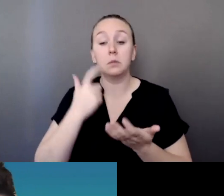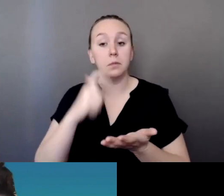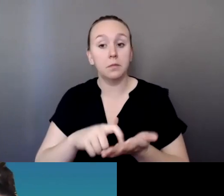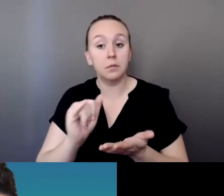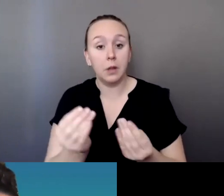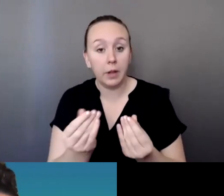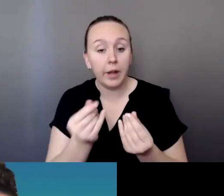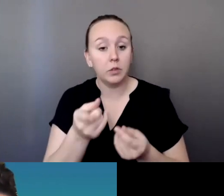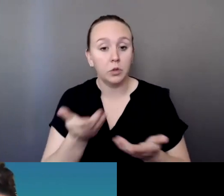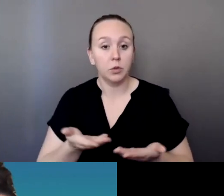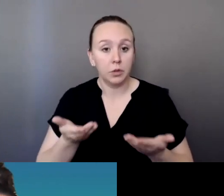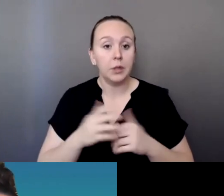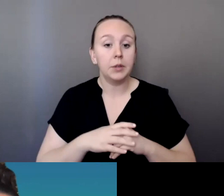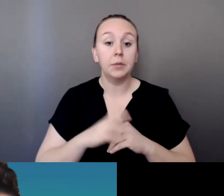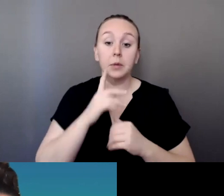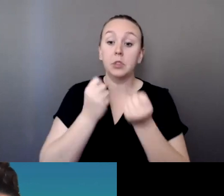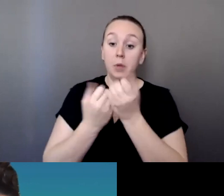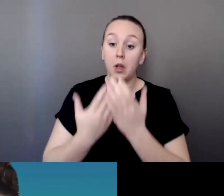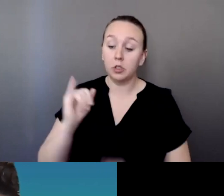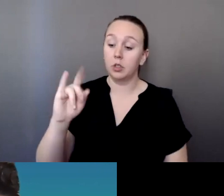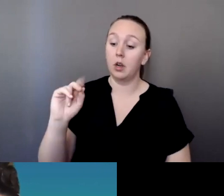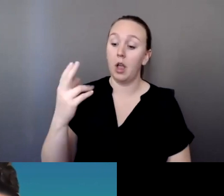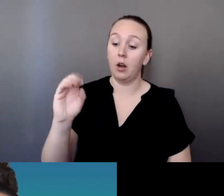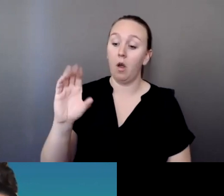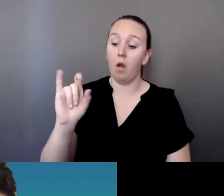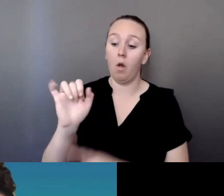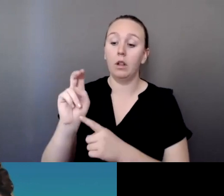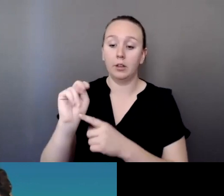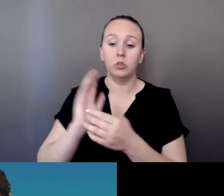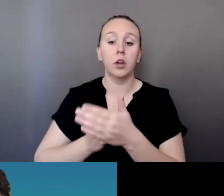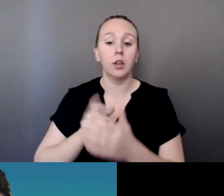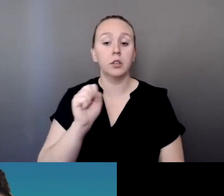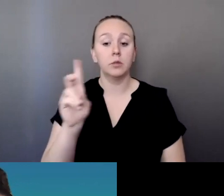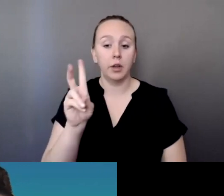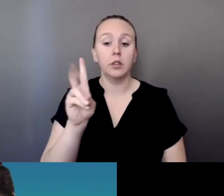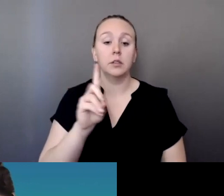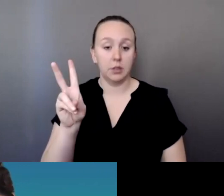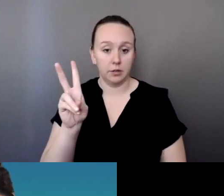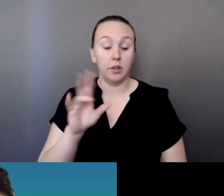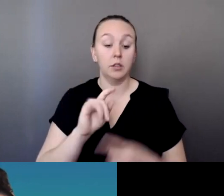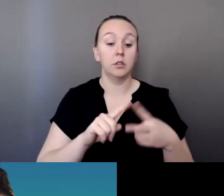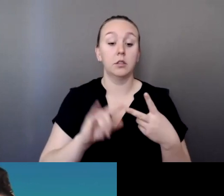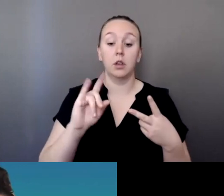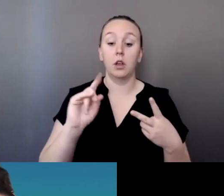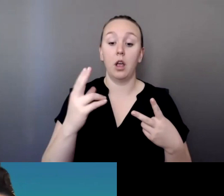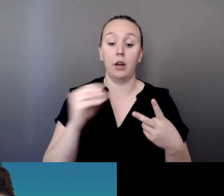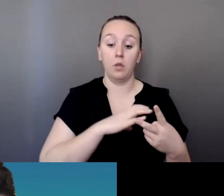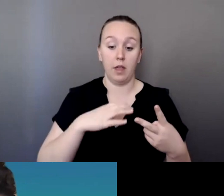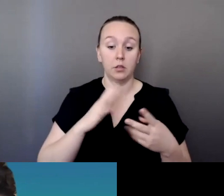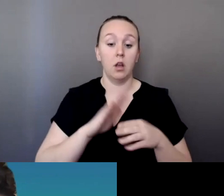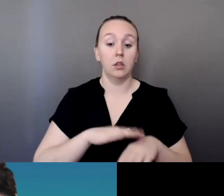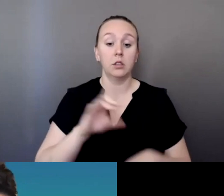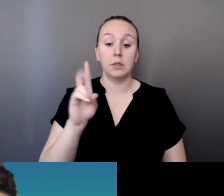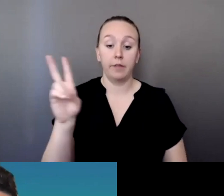sponsors of this event are the Idaho Coalition Against Sexual and Domestic Violence, the Idaho Council on Domestic Violence and Victim